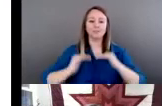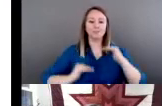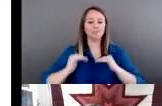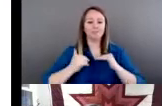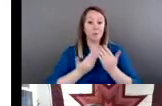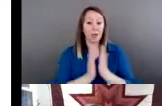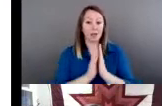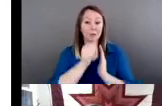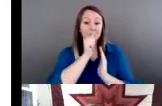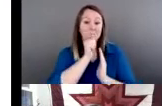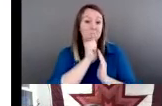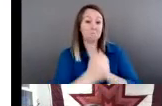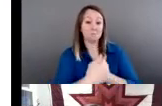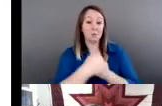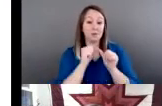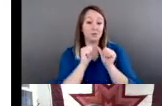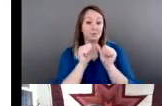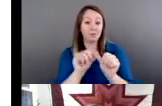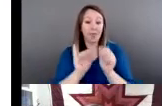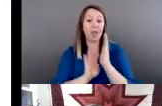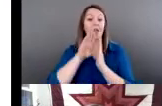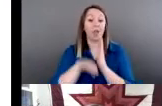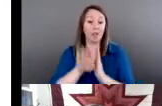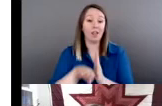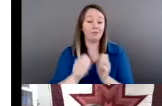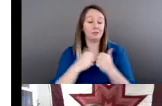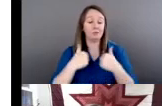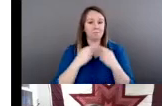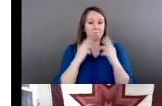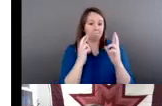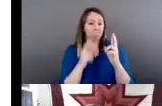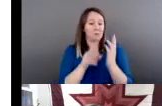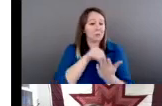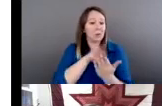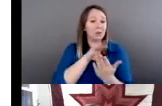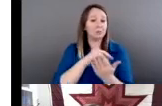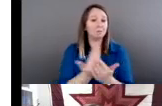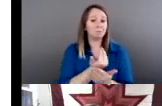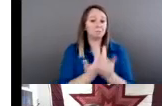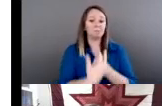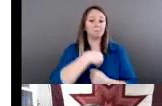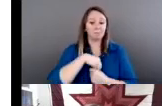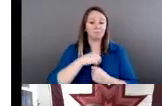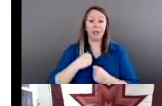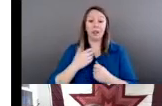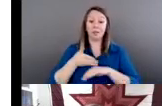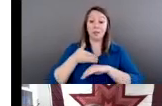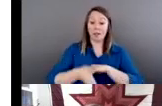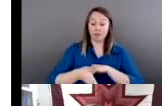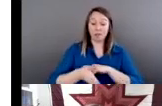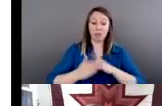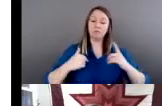me and hopefully you'll learn some new things and I will be thrilled to take questions at the end.